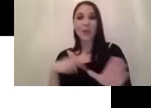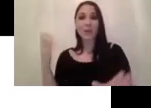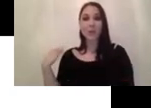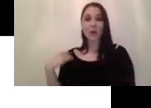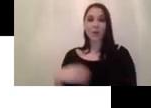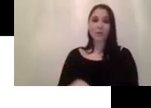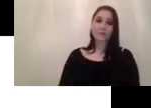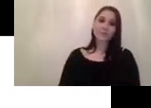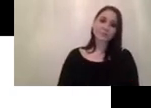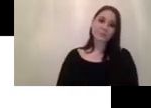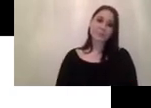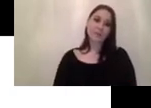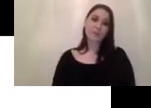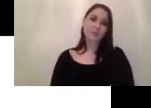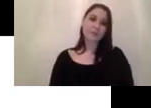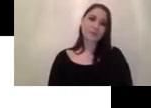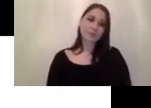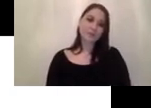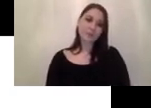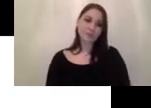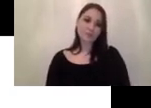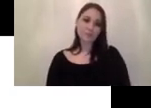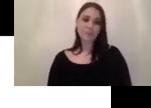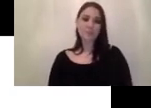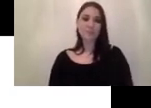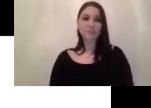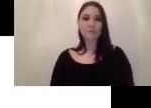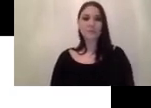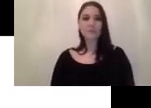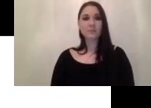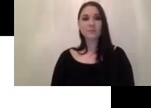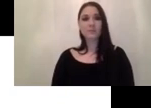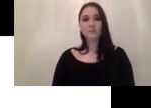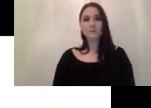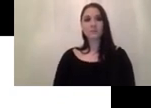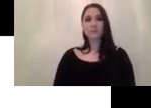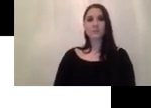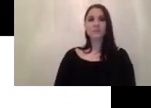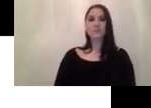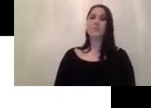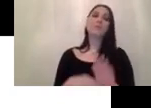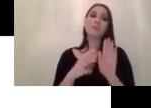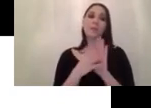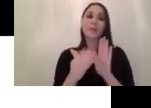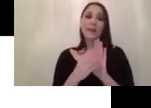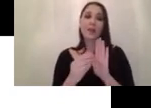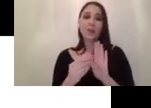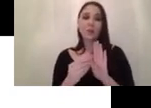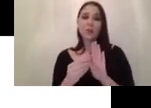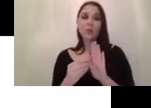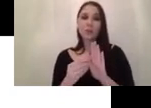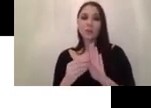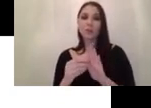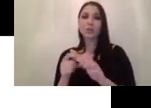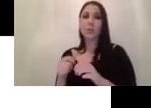and for instance they used the cross stage partial connection uh on the backbone for the darknet and